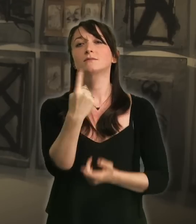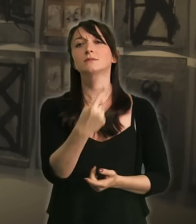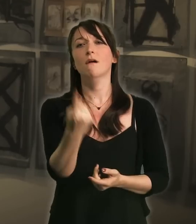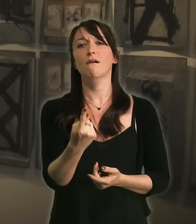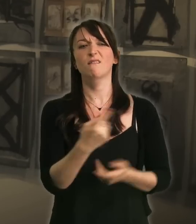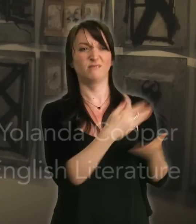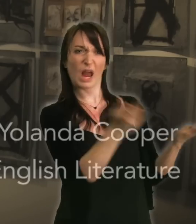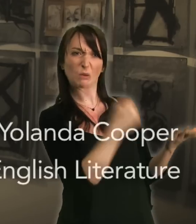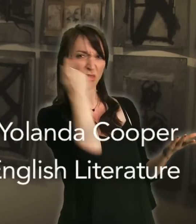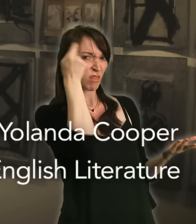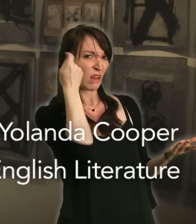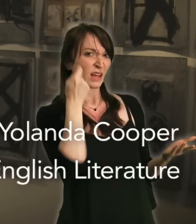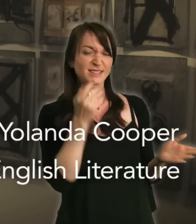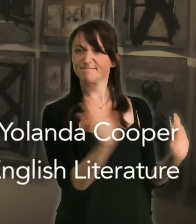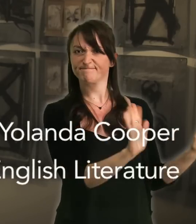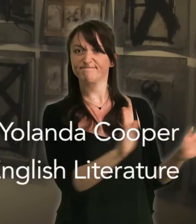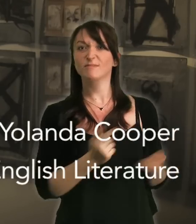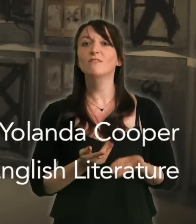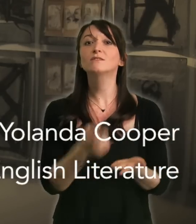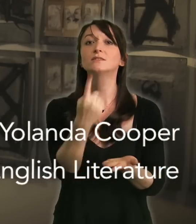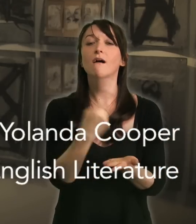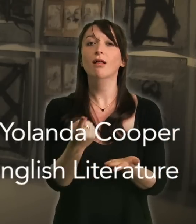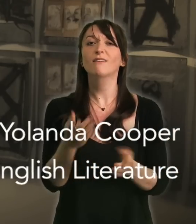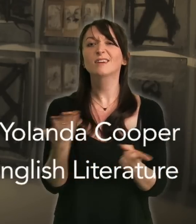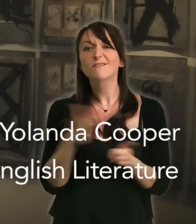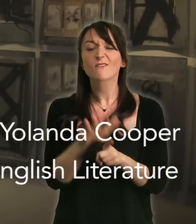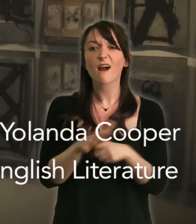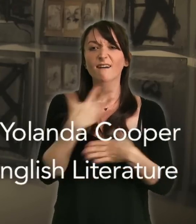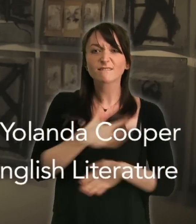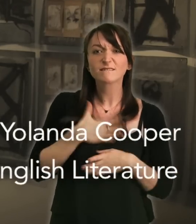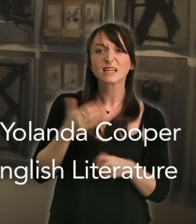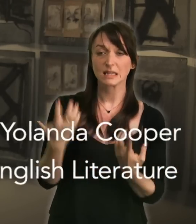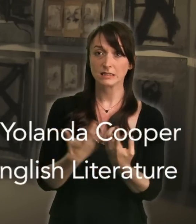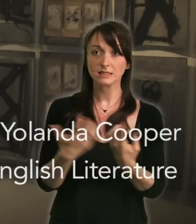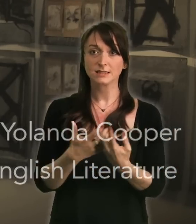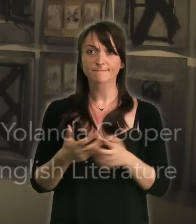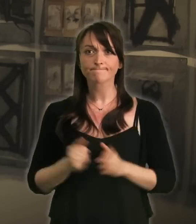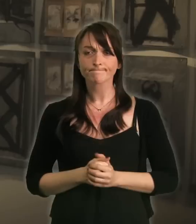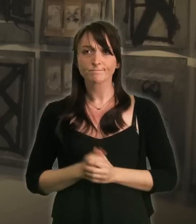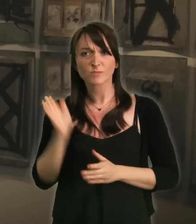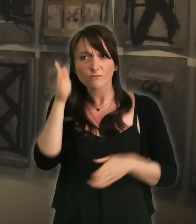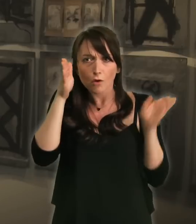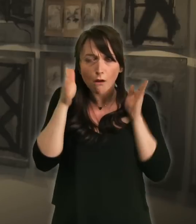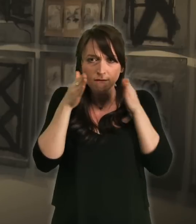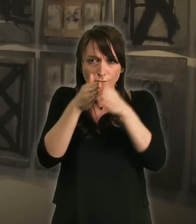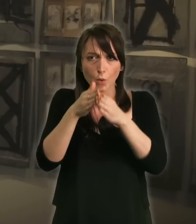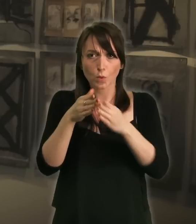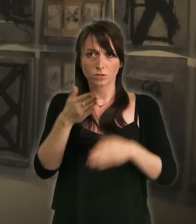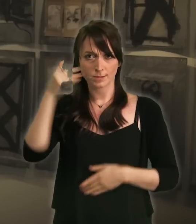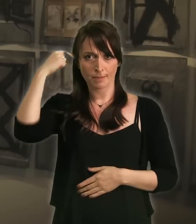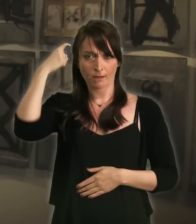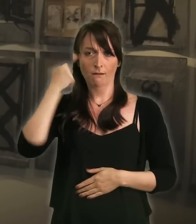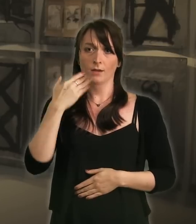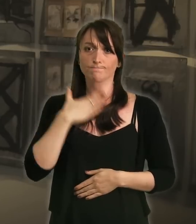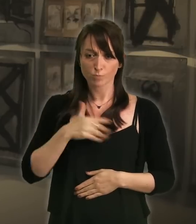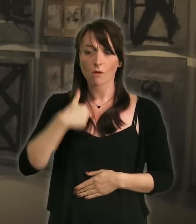you don't worry about what anyone else thinks do it for you and how you feel you know almost put your visors on and just think this is this is where I want to go this is what I